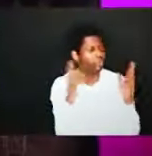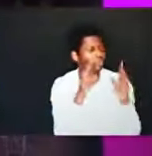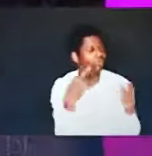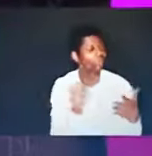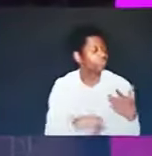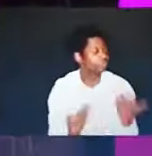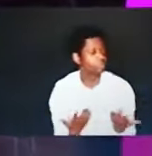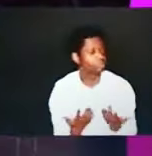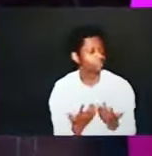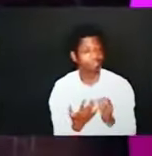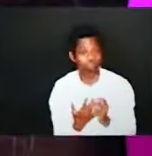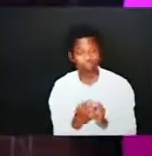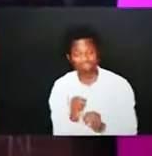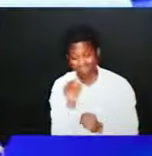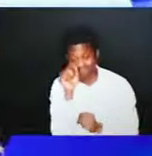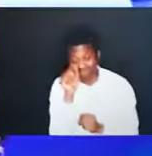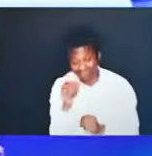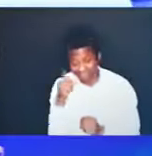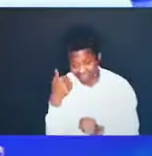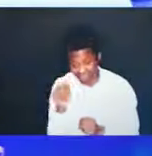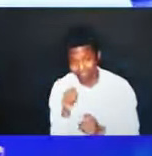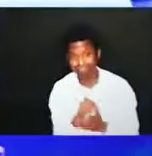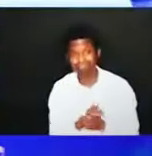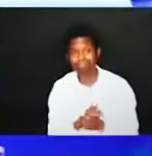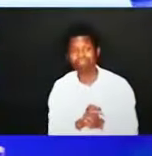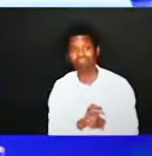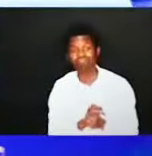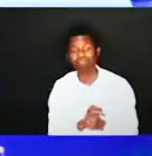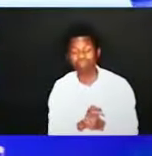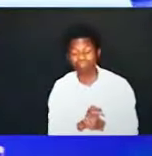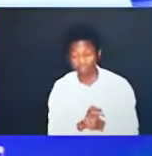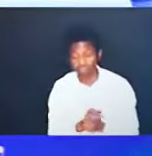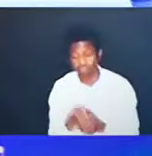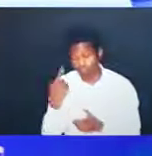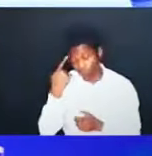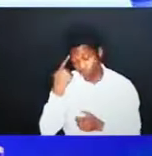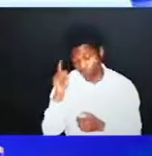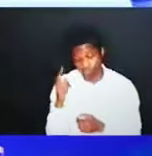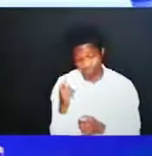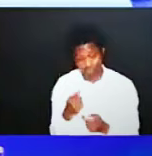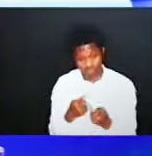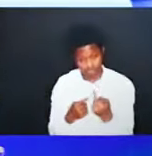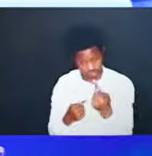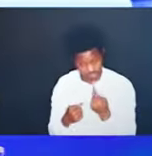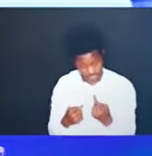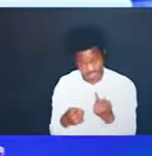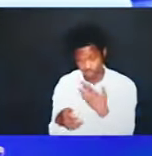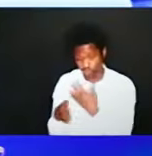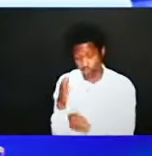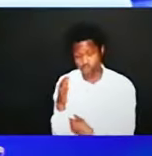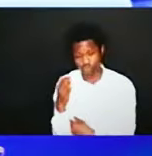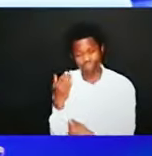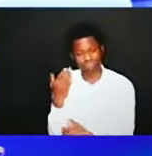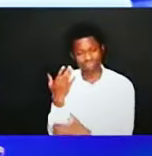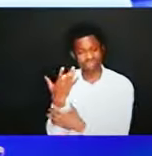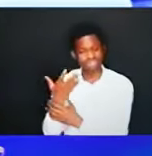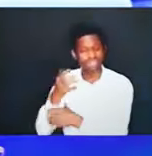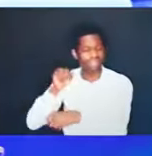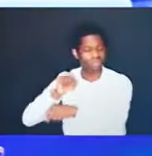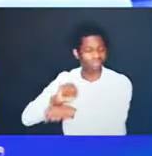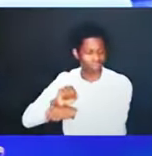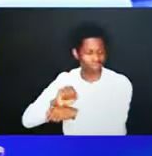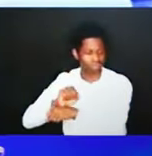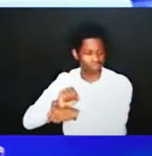for we are God's handiwork created in Christ Jesus to do good